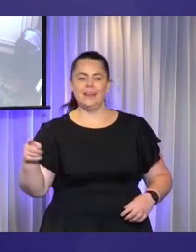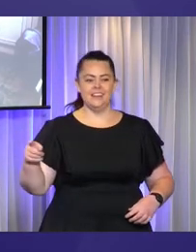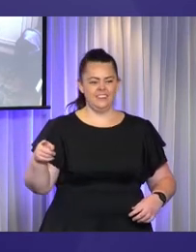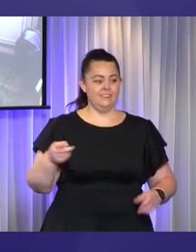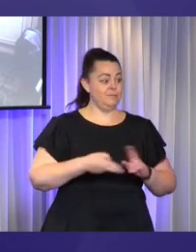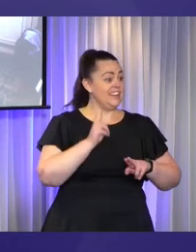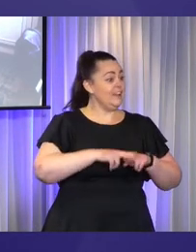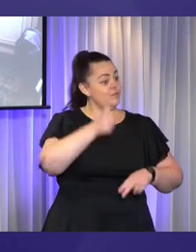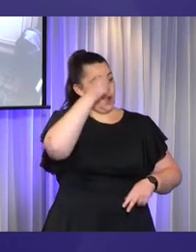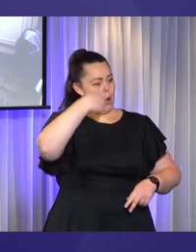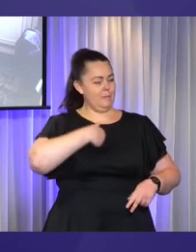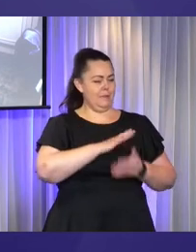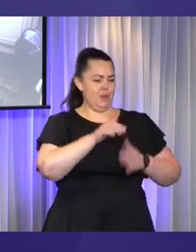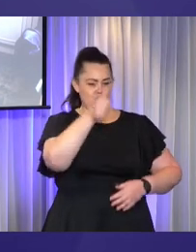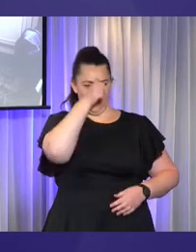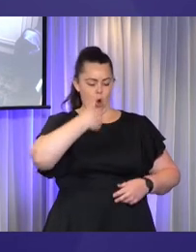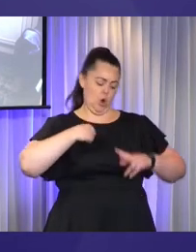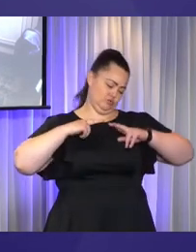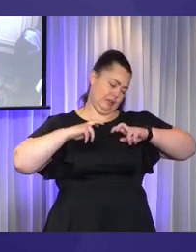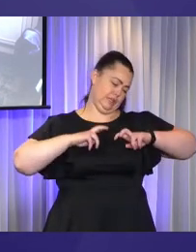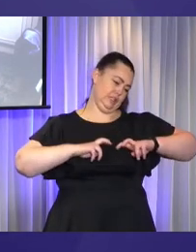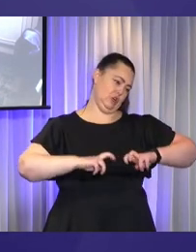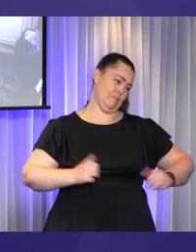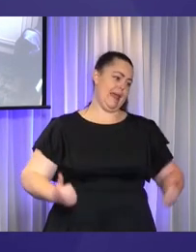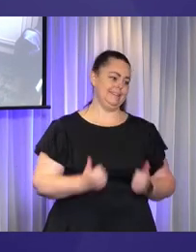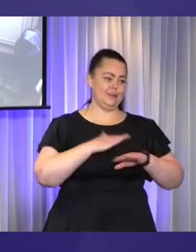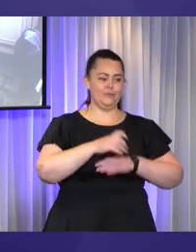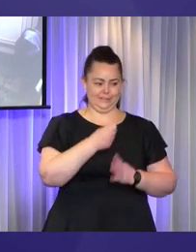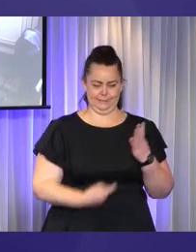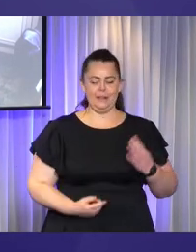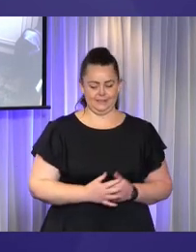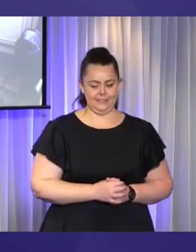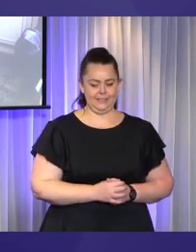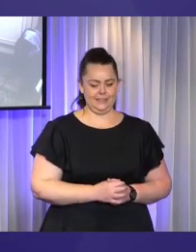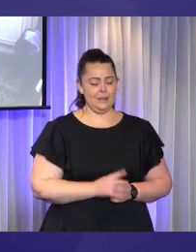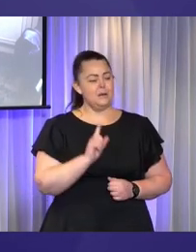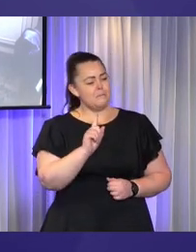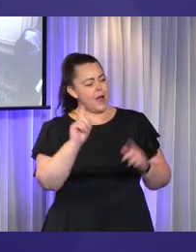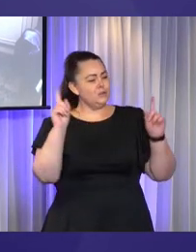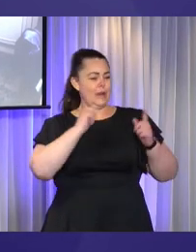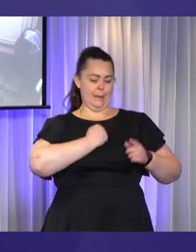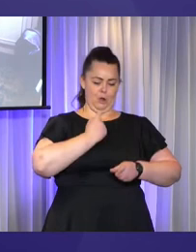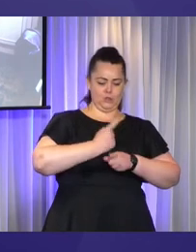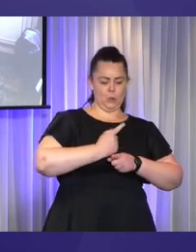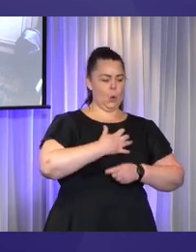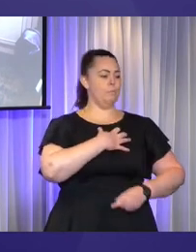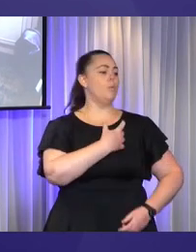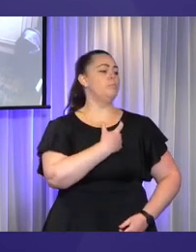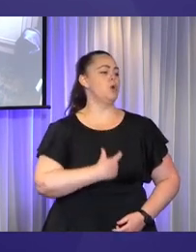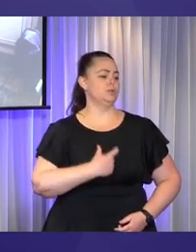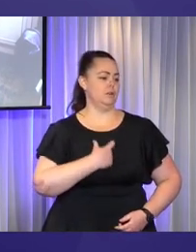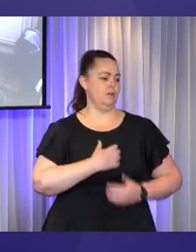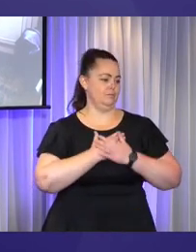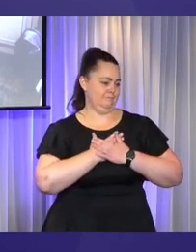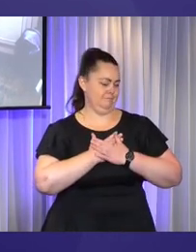on disability. But today's presentations are a little bit more personal, though, and it's quite